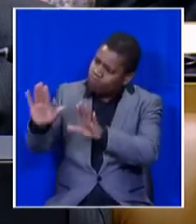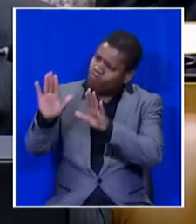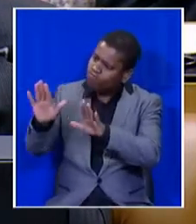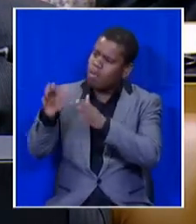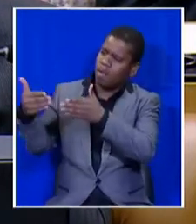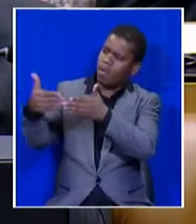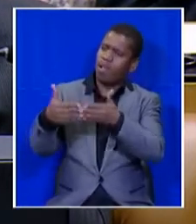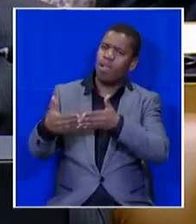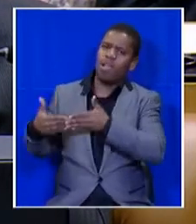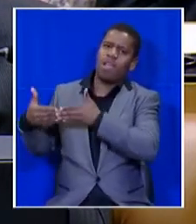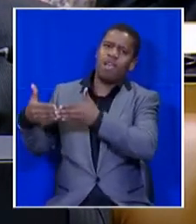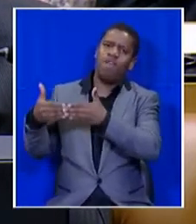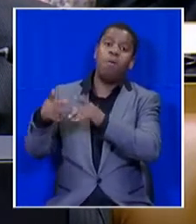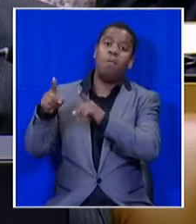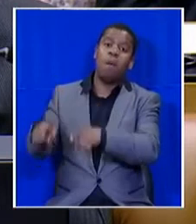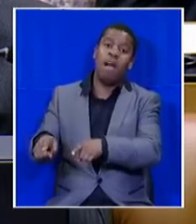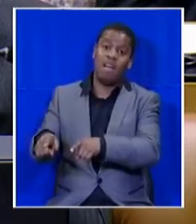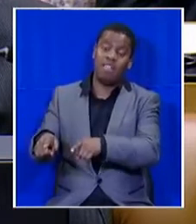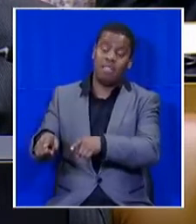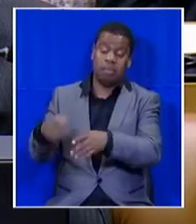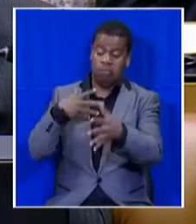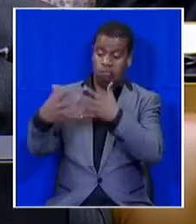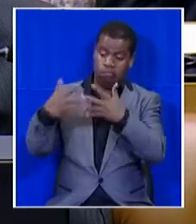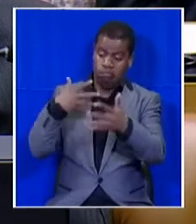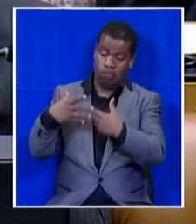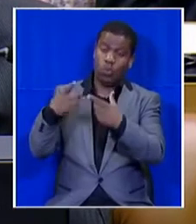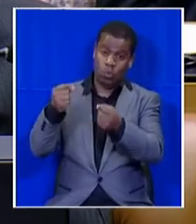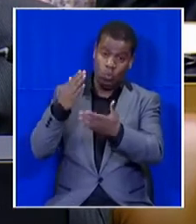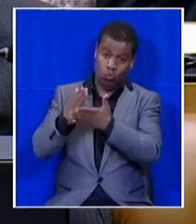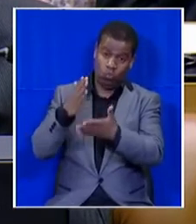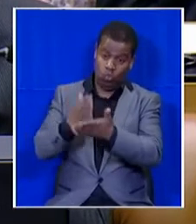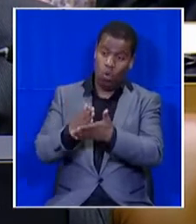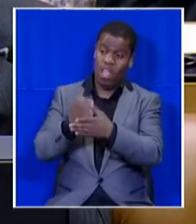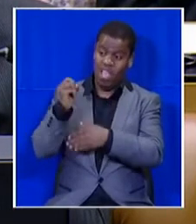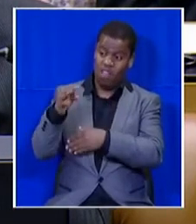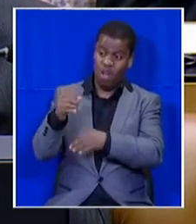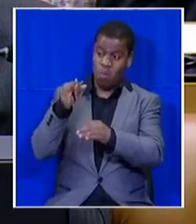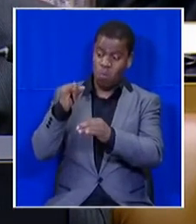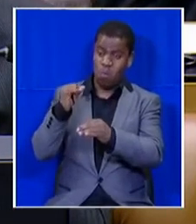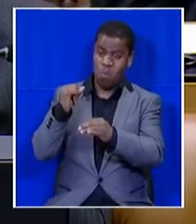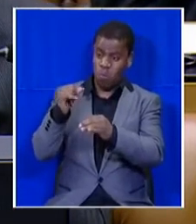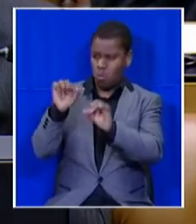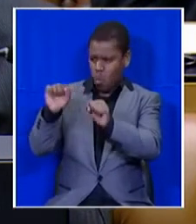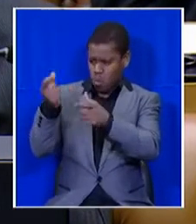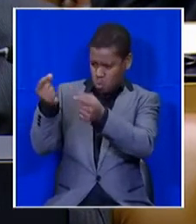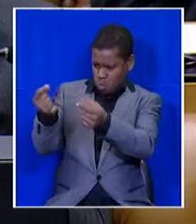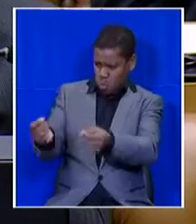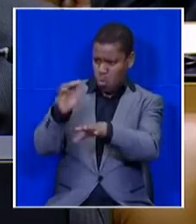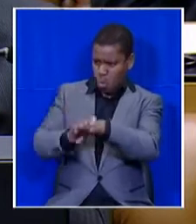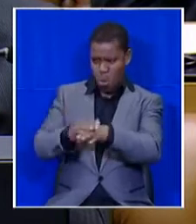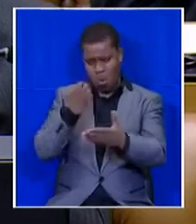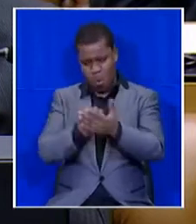they do should not lead to destabilizing our economy, should not lead to